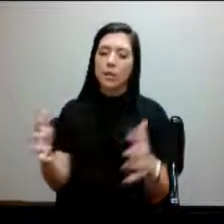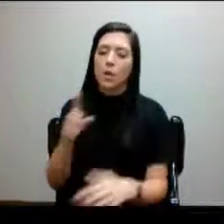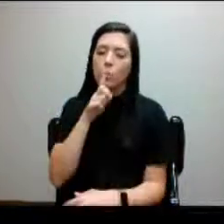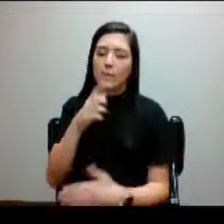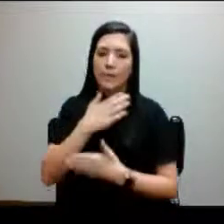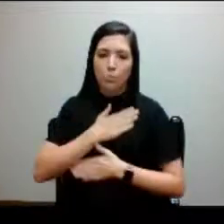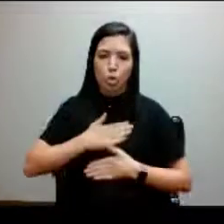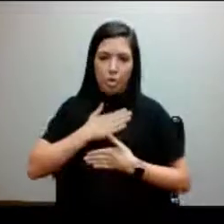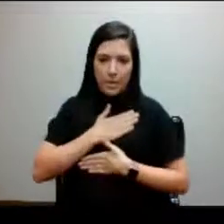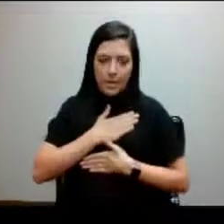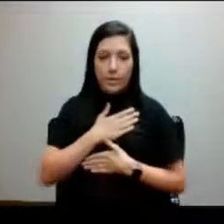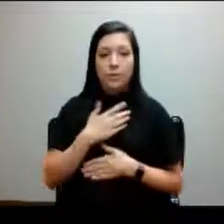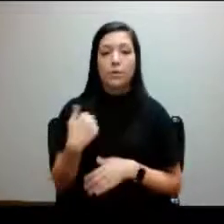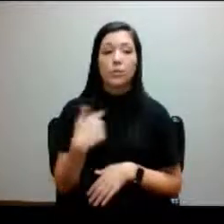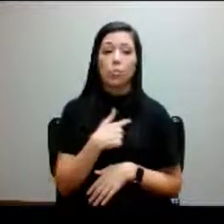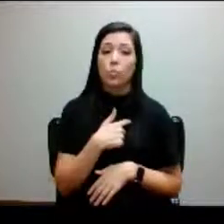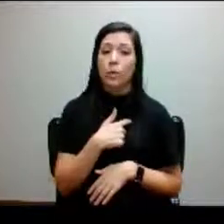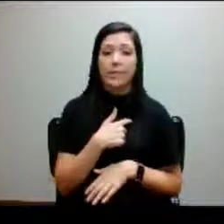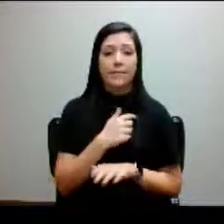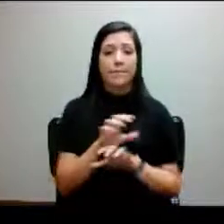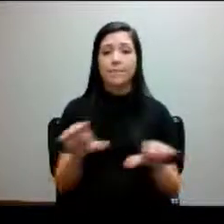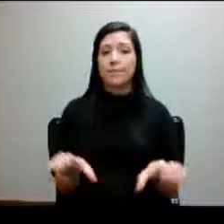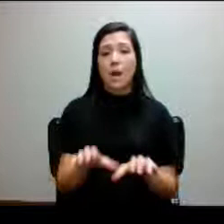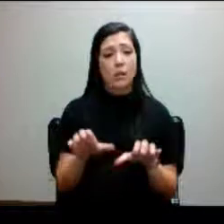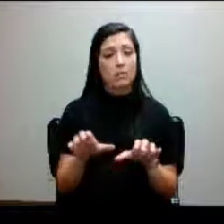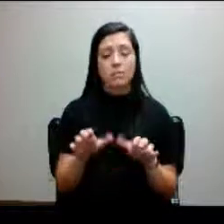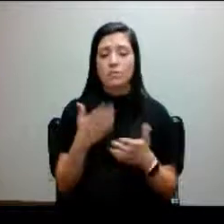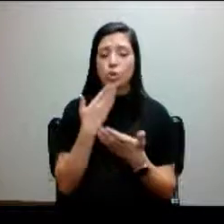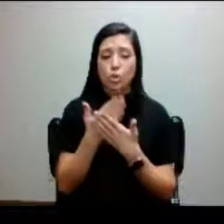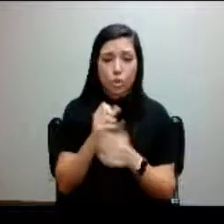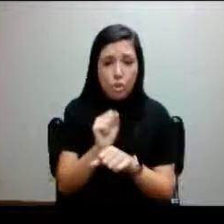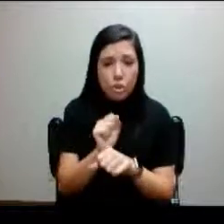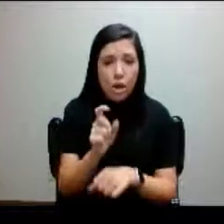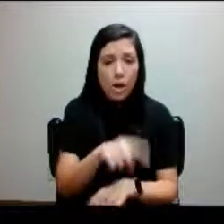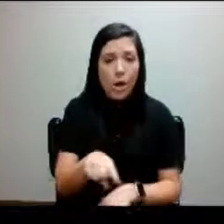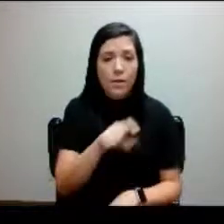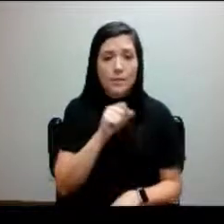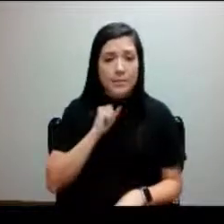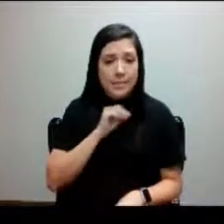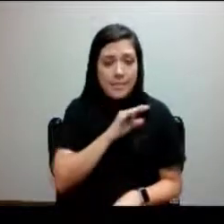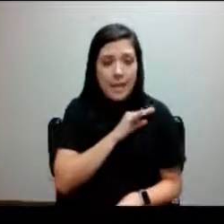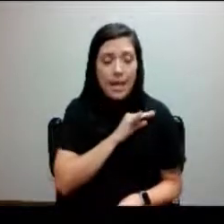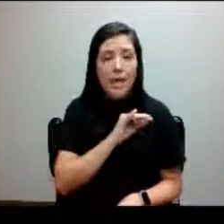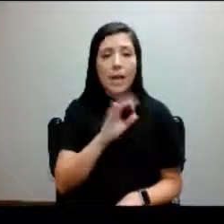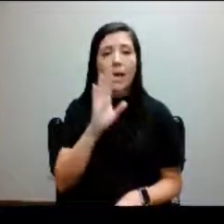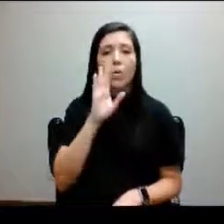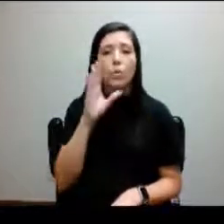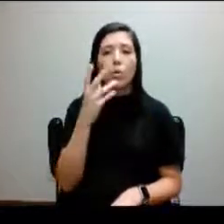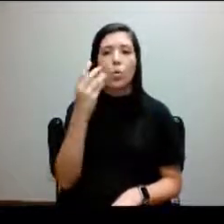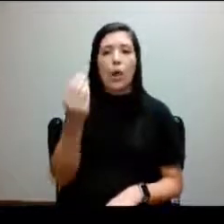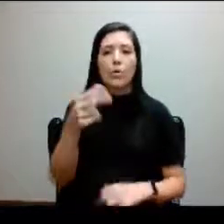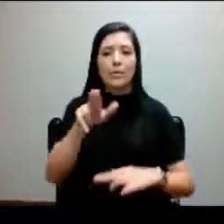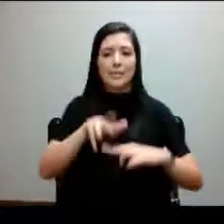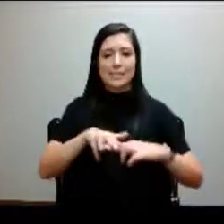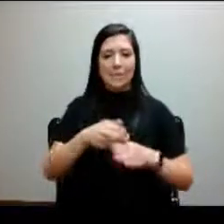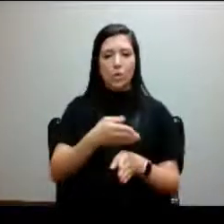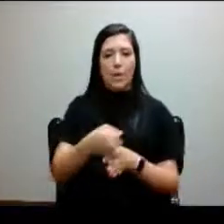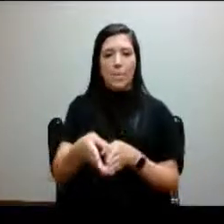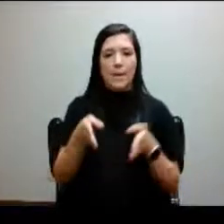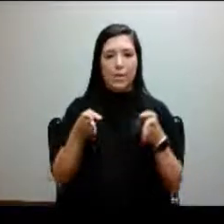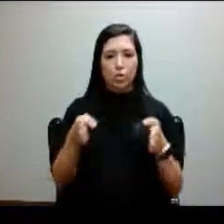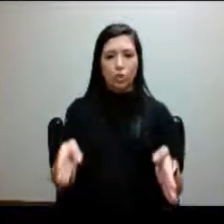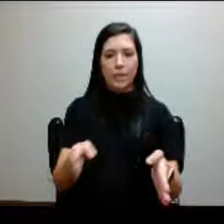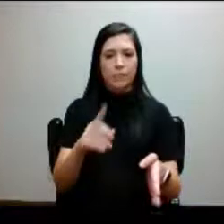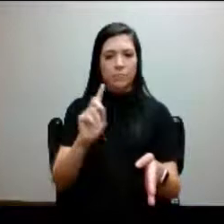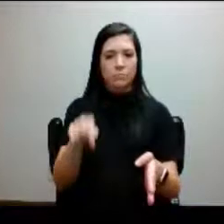and we've done a great job. The staff will go out sometimes and sit on Main Street and just talk